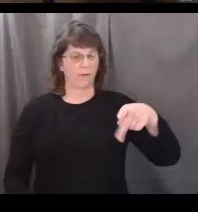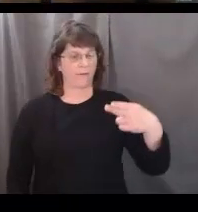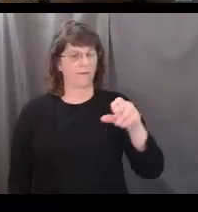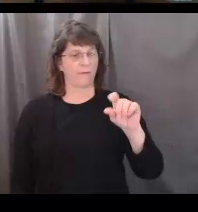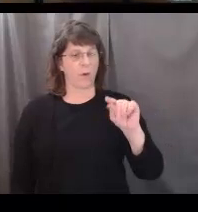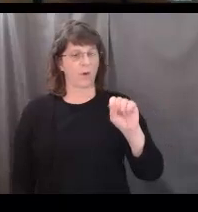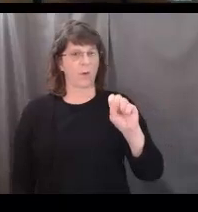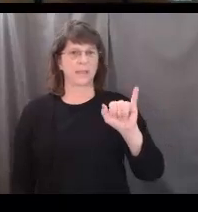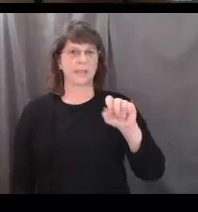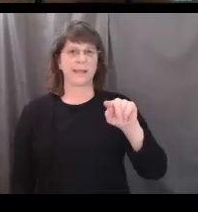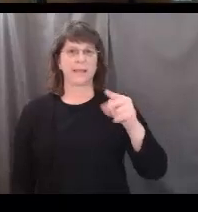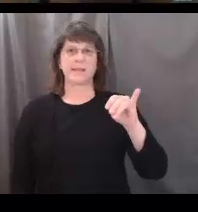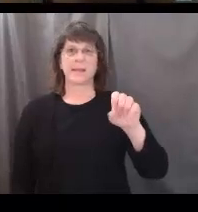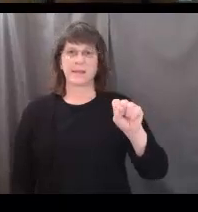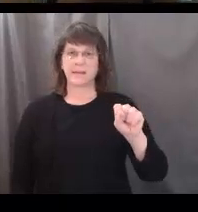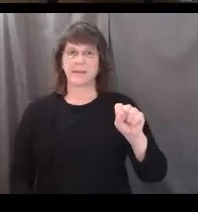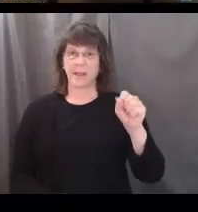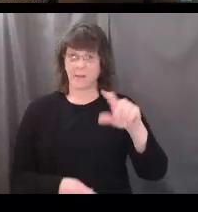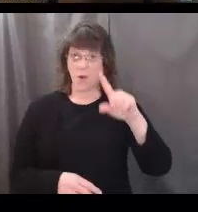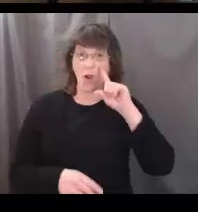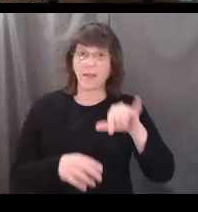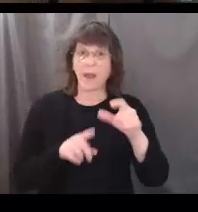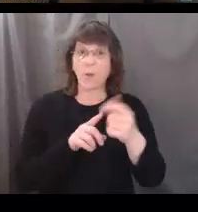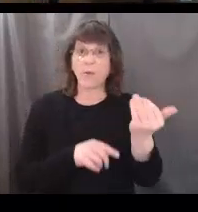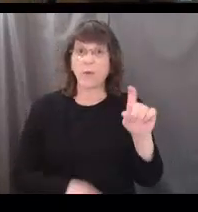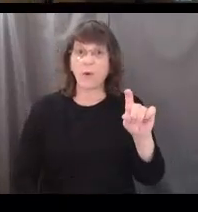Photosynthesis. Has anyone ever heard of that word before?